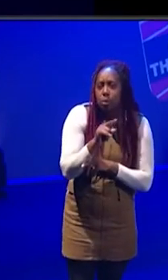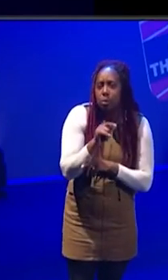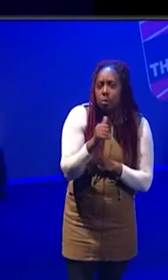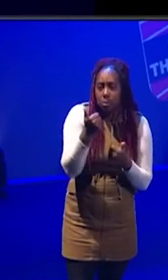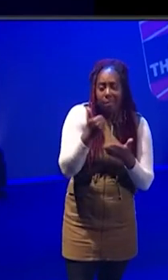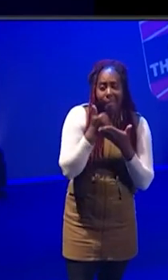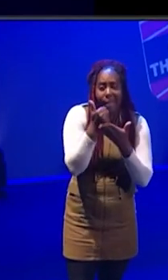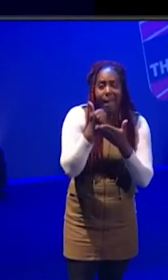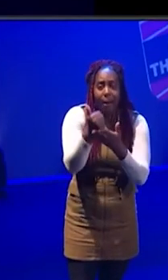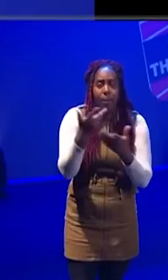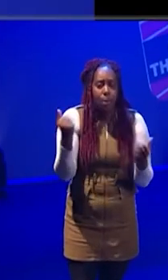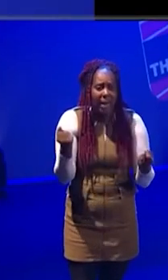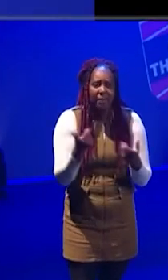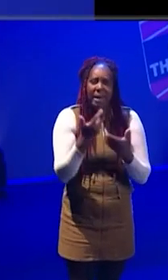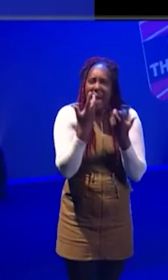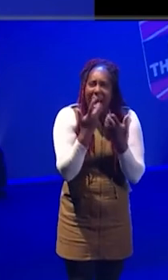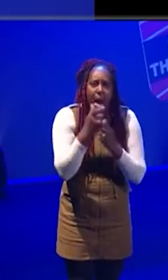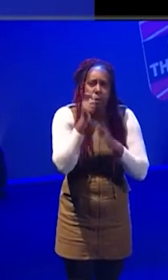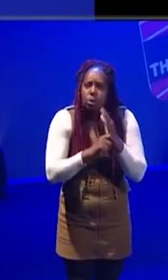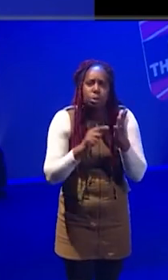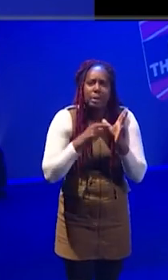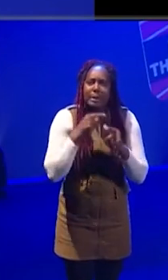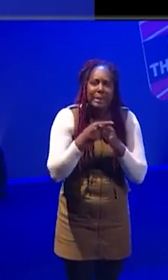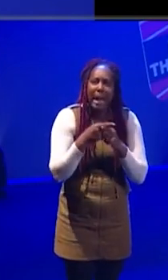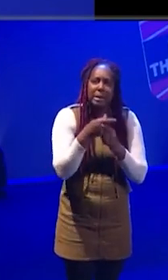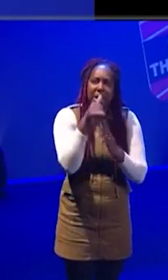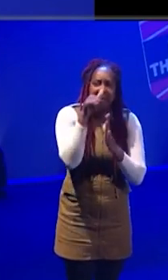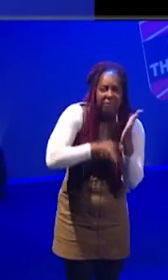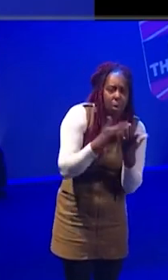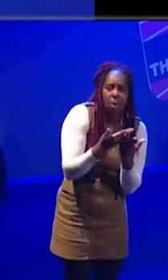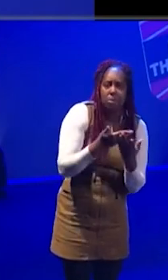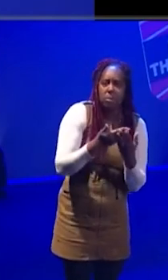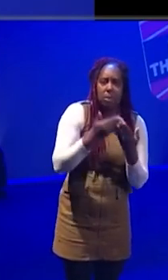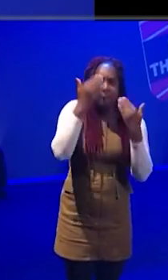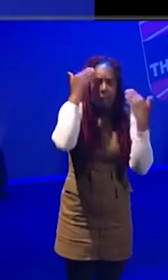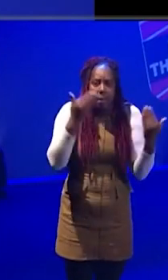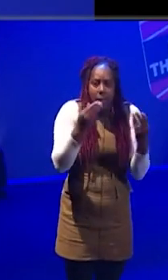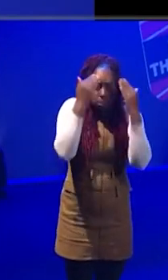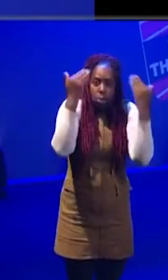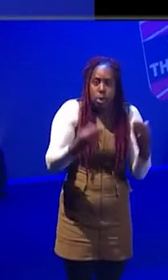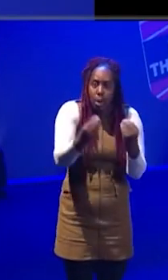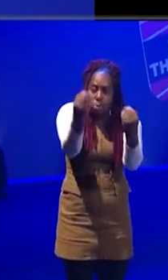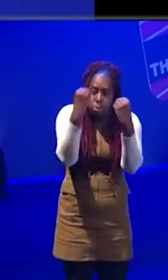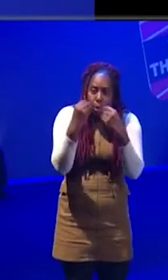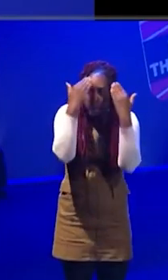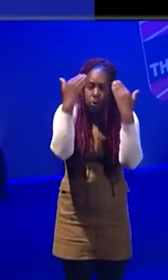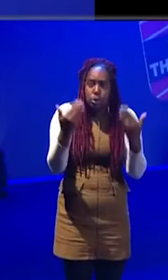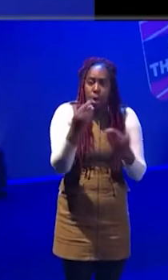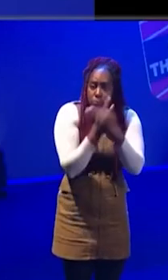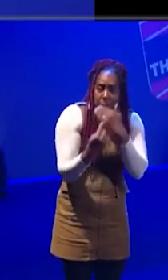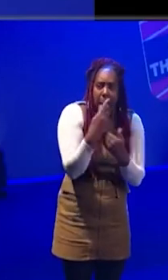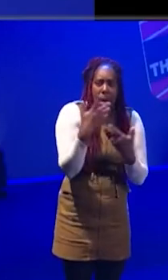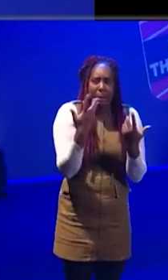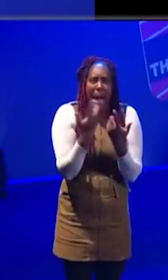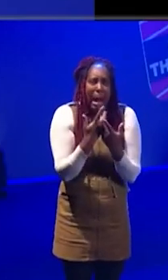how to do your tax return because it can feel overwhelming. If you haven't been taught that and suddenly you're freelance and you have to complete a